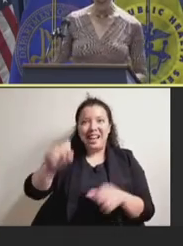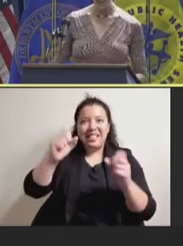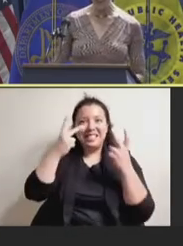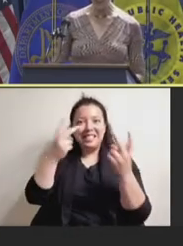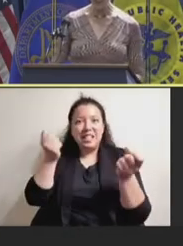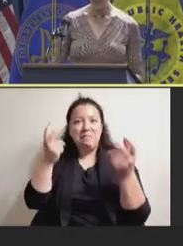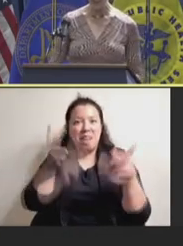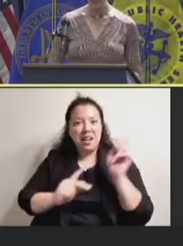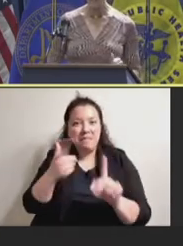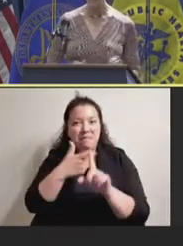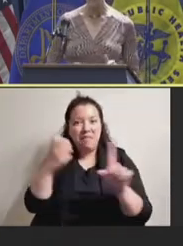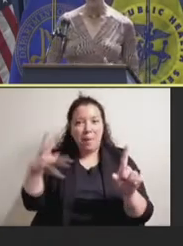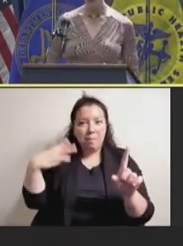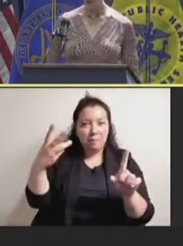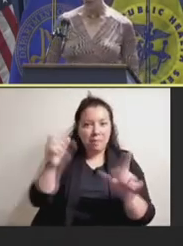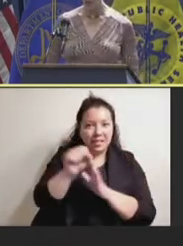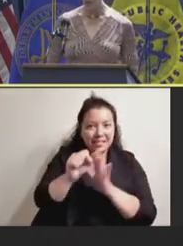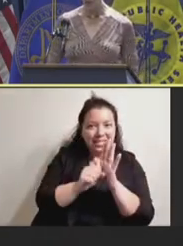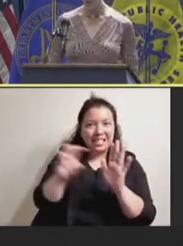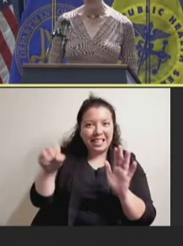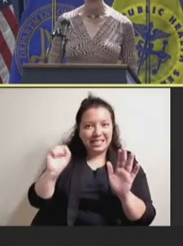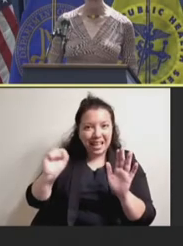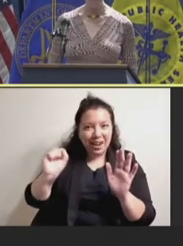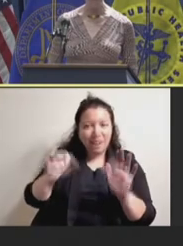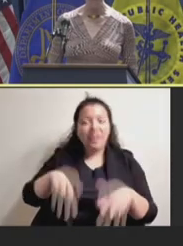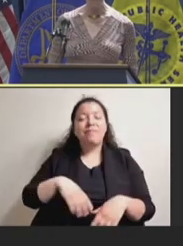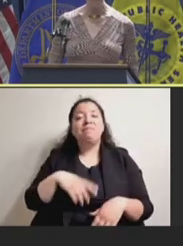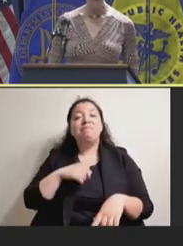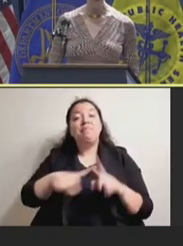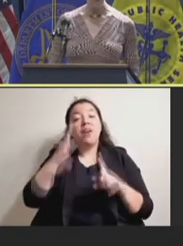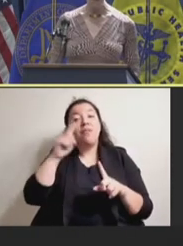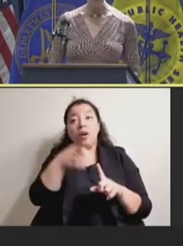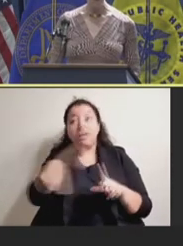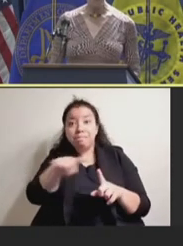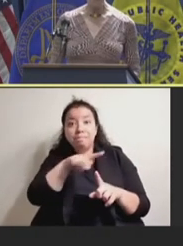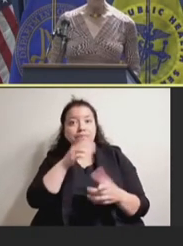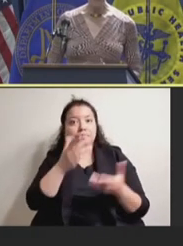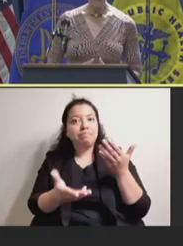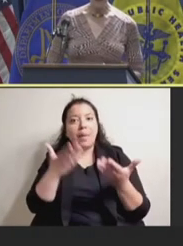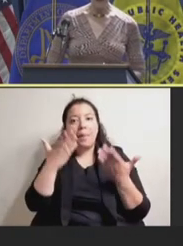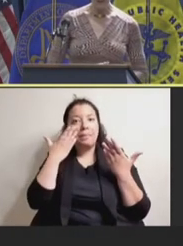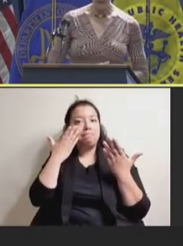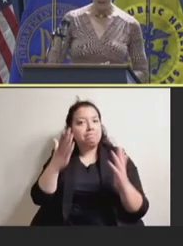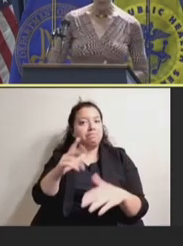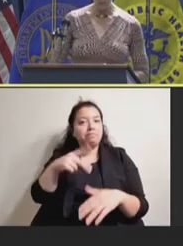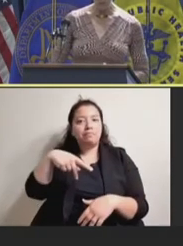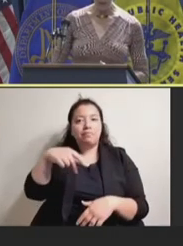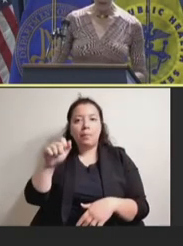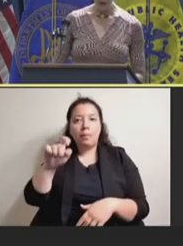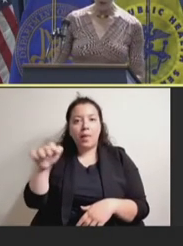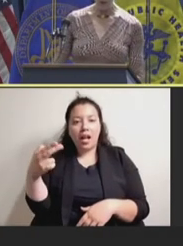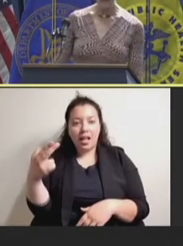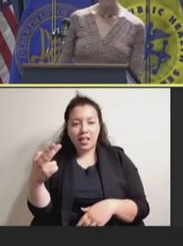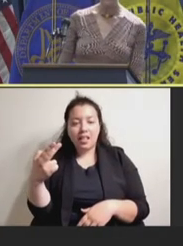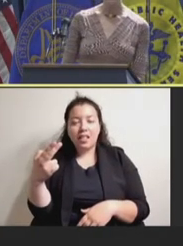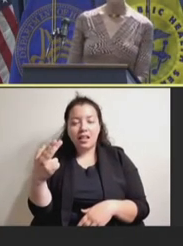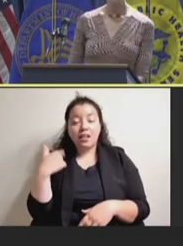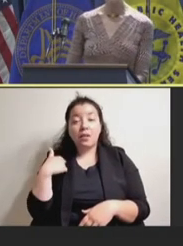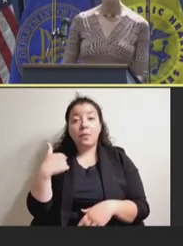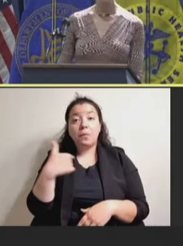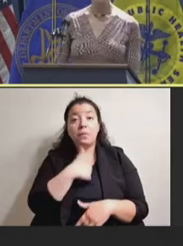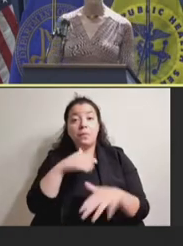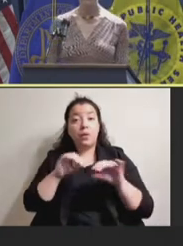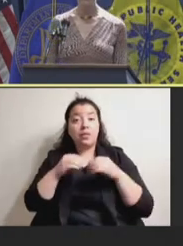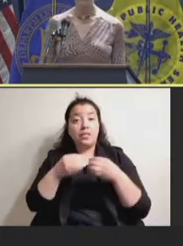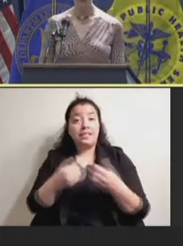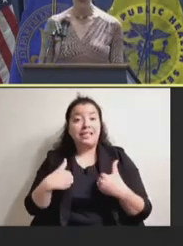But just for some who are not familiar, we are an organization with more